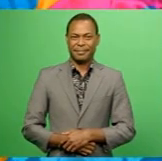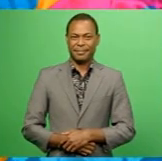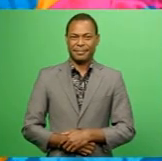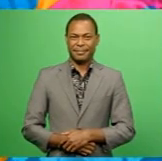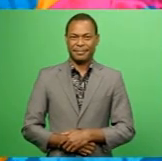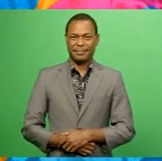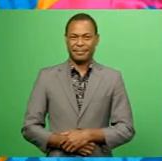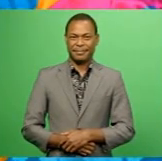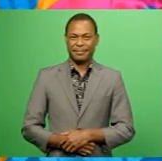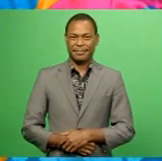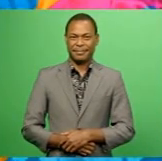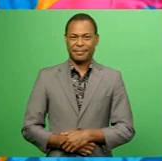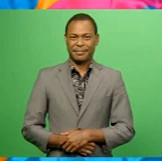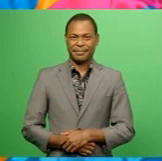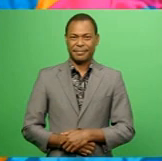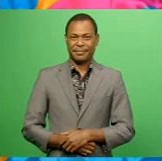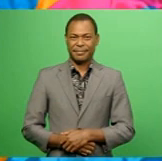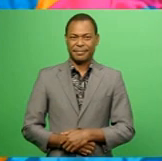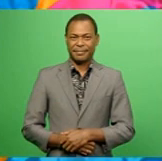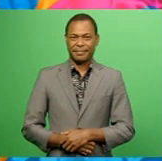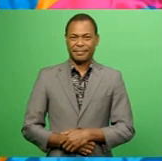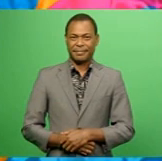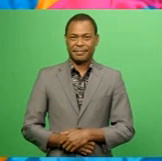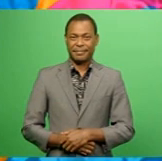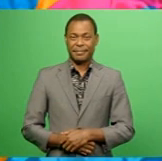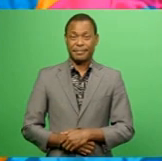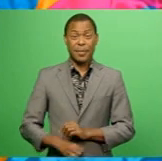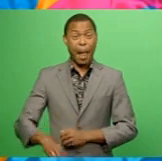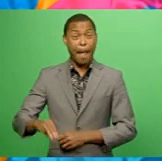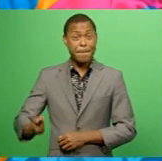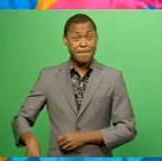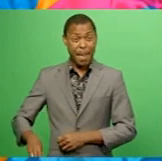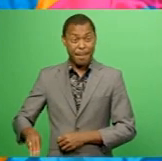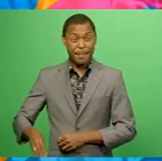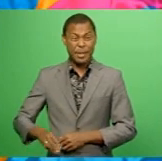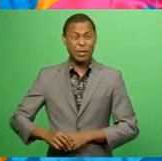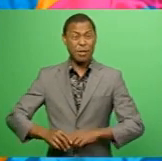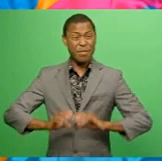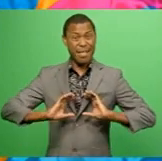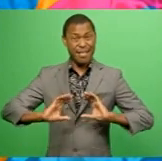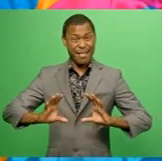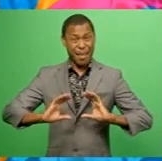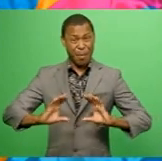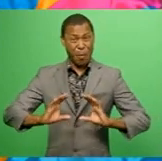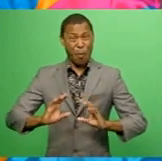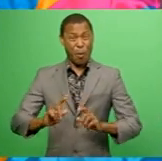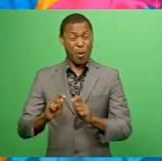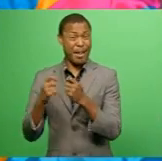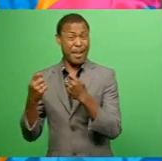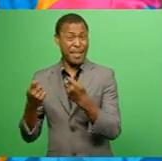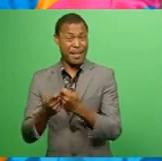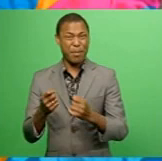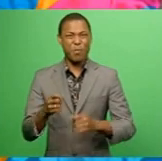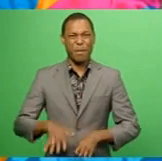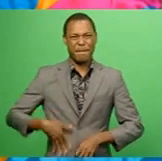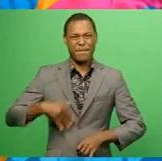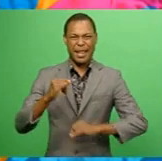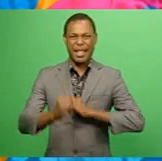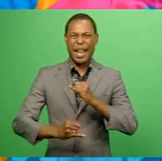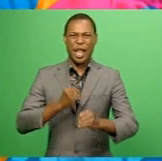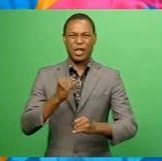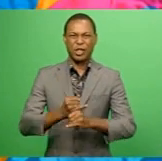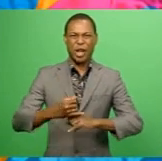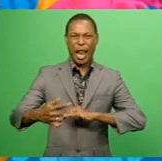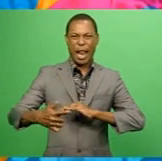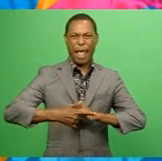Thank you for that, Vendina. Members of the Fiji Pearls Under-21 team will get a feel of international level training as the